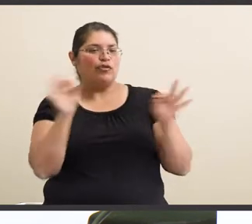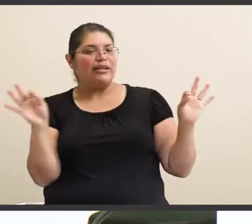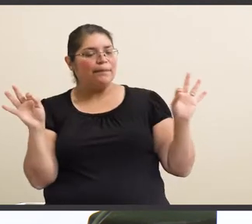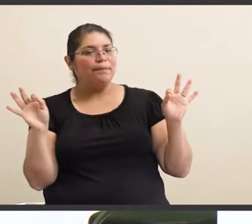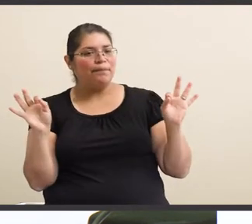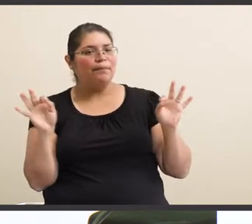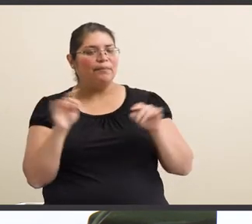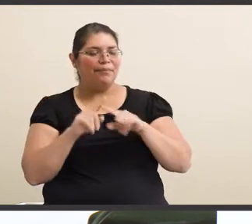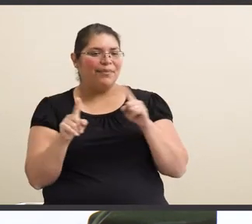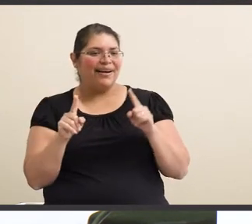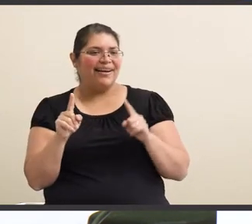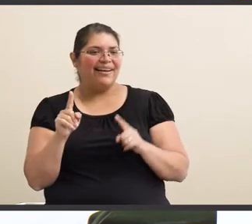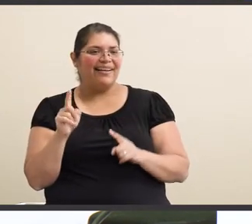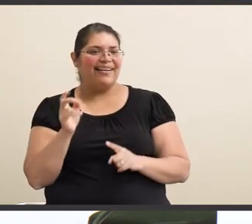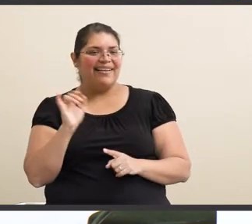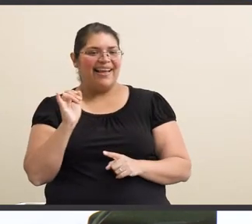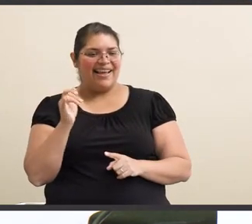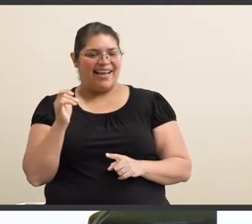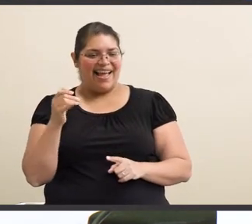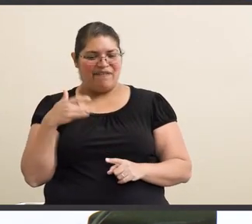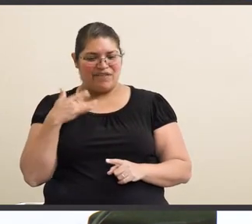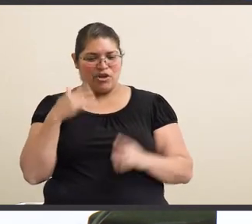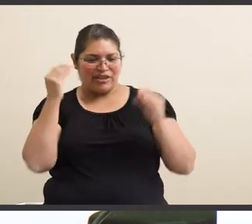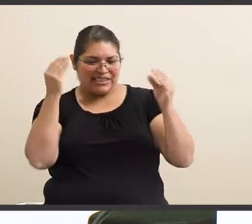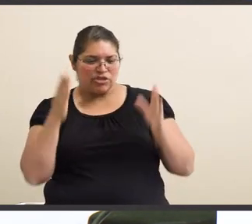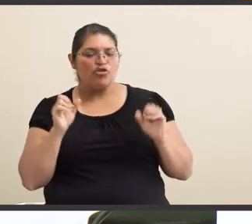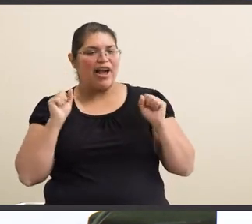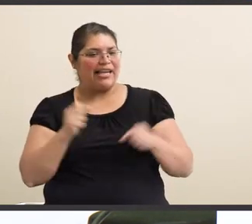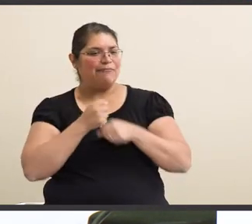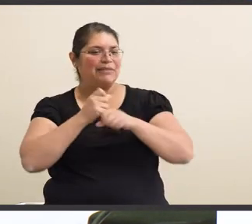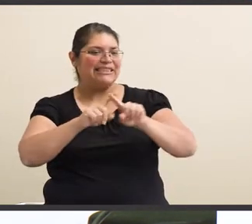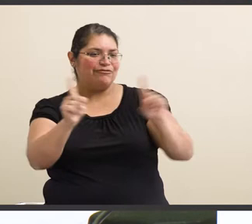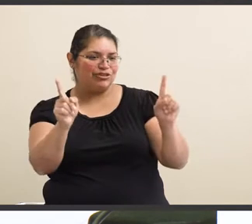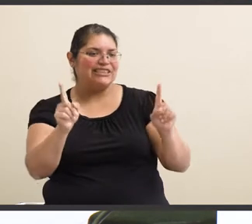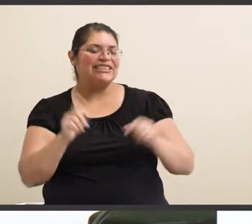But, you know? Like, I, feel like a teacher. I can make a difference.